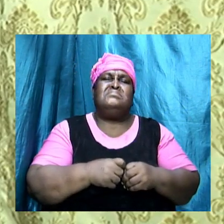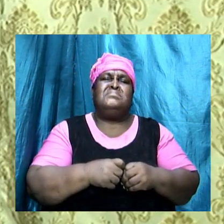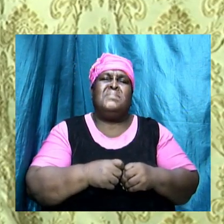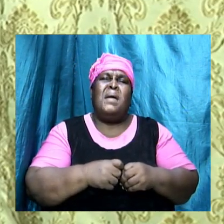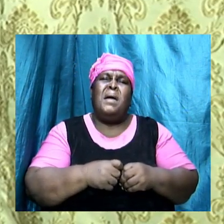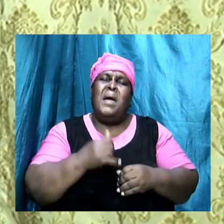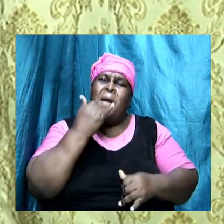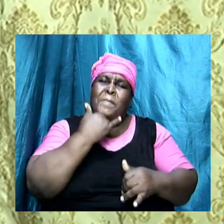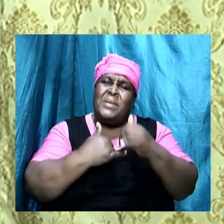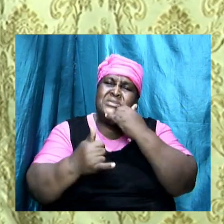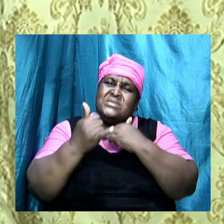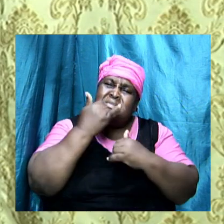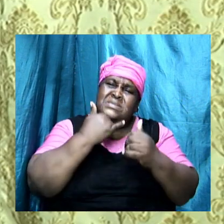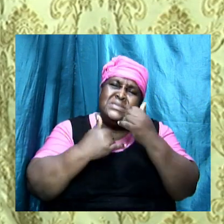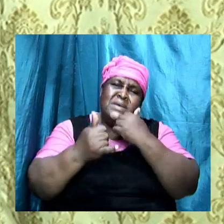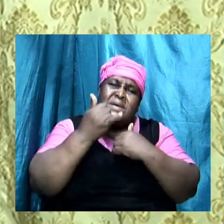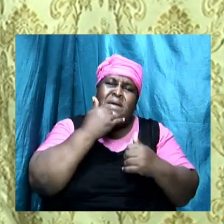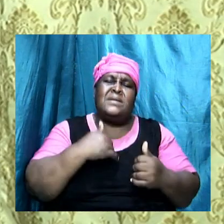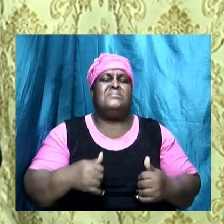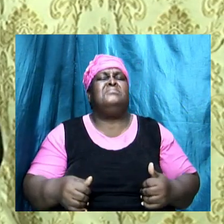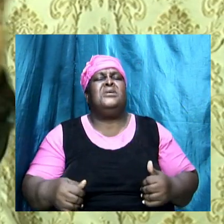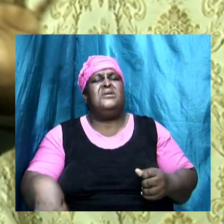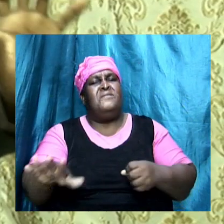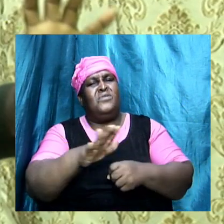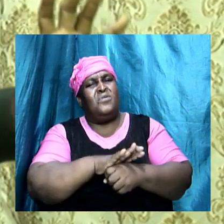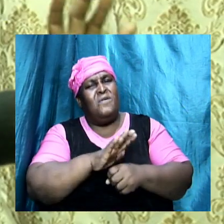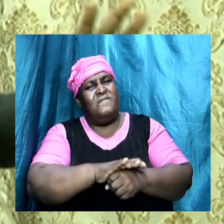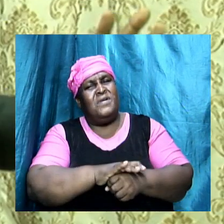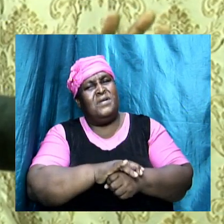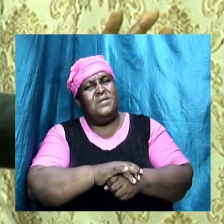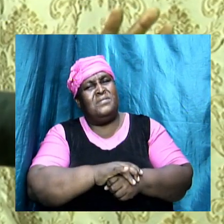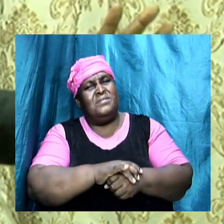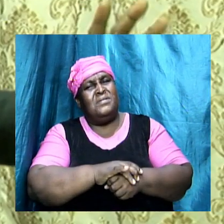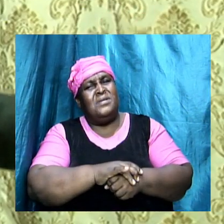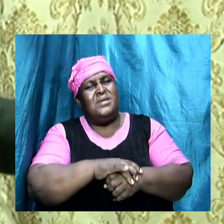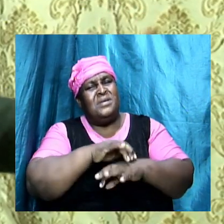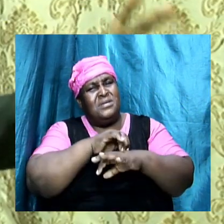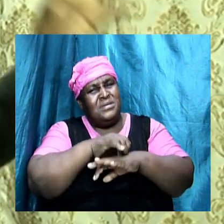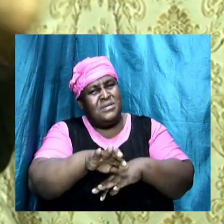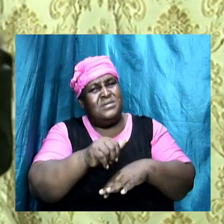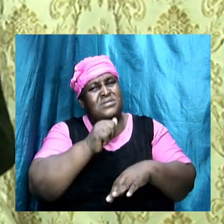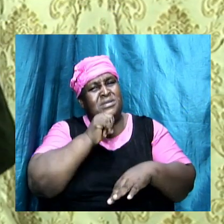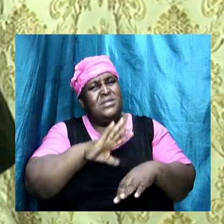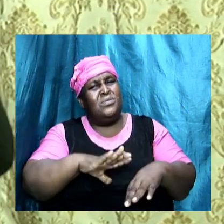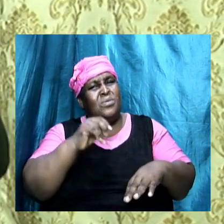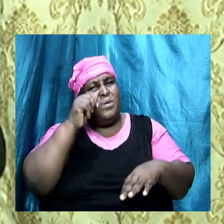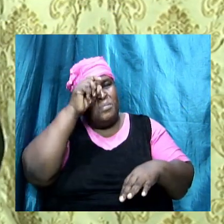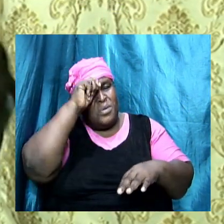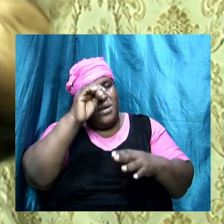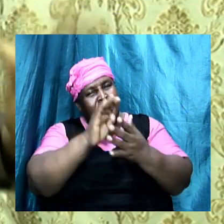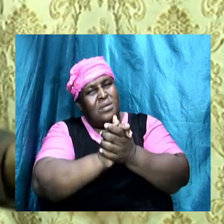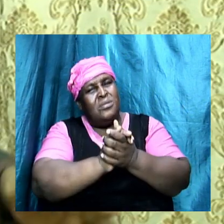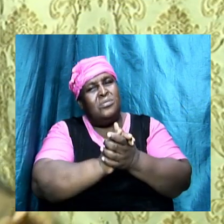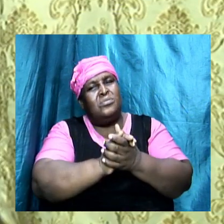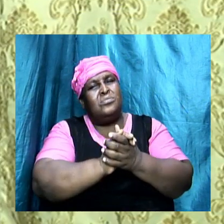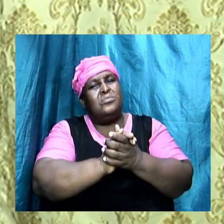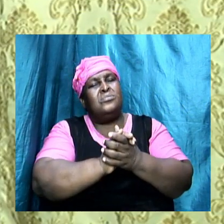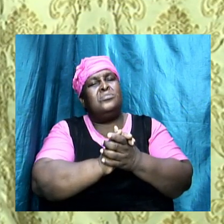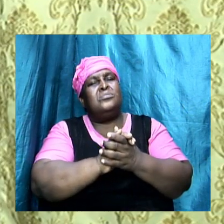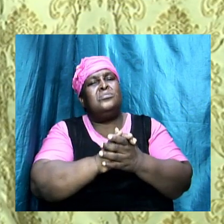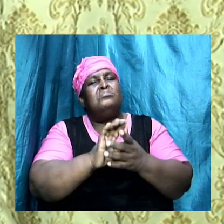it happened and you have to cover it up so you send the lady husband to go and die